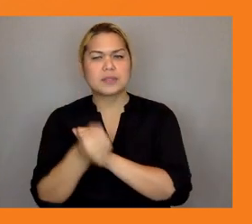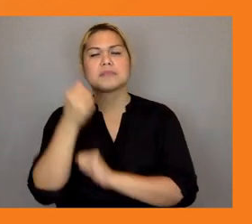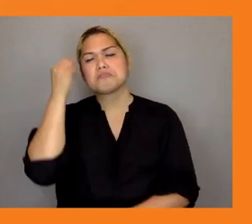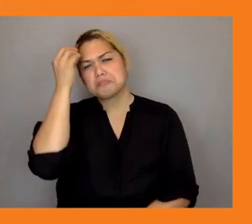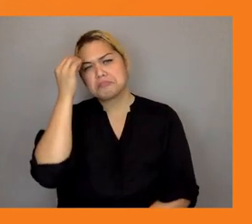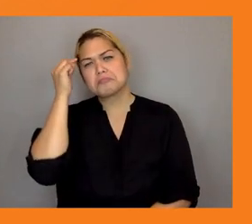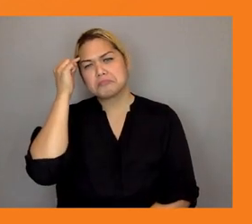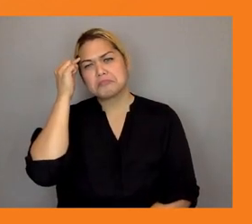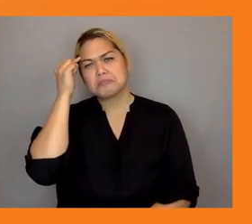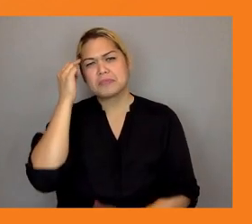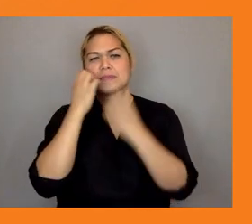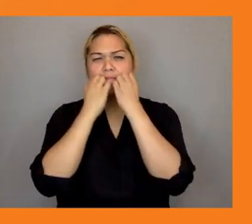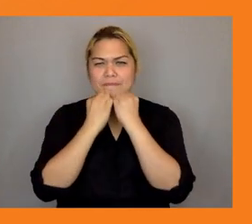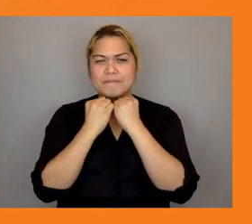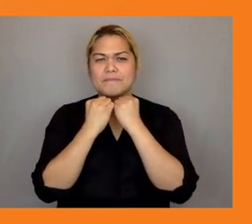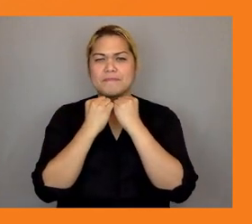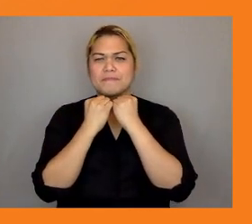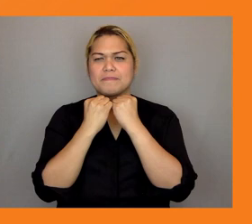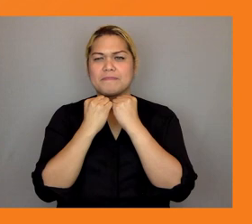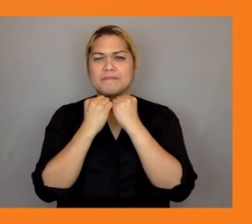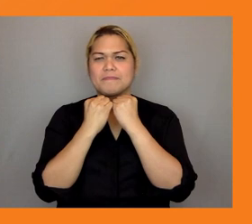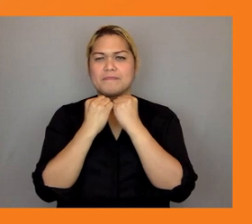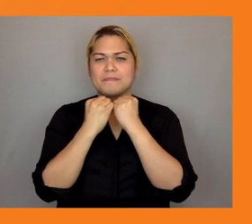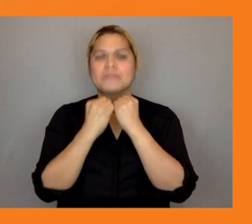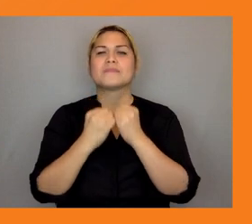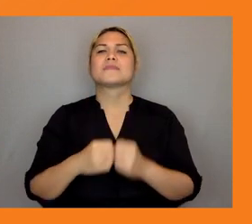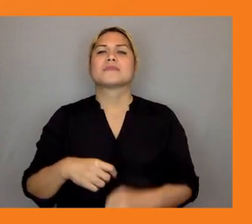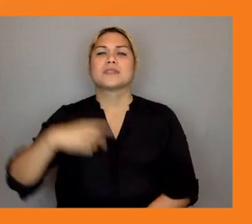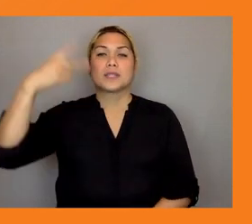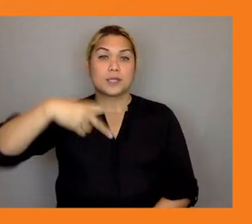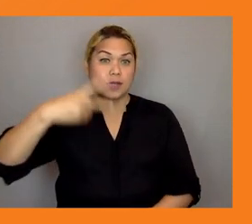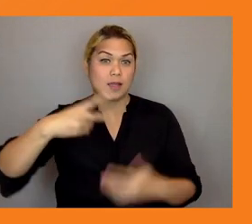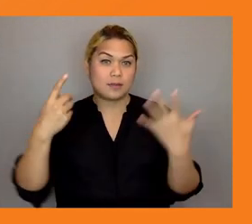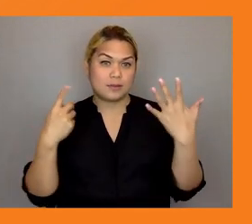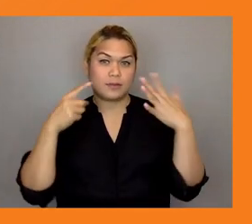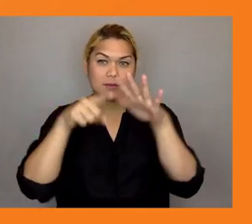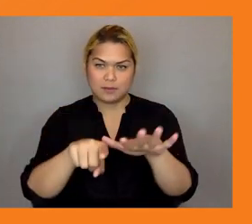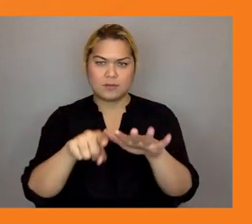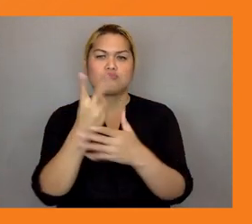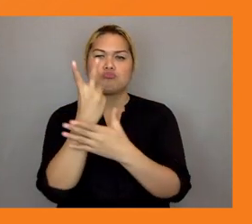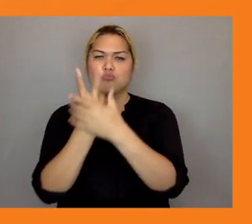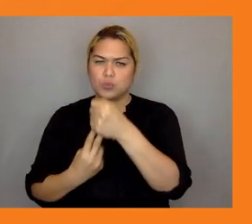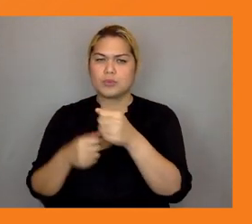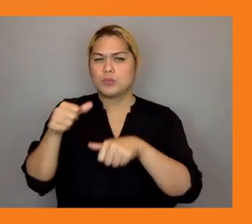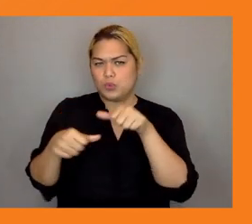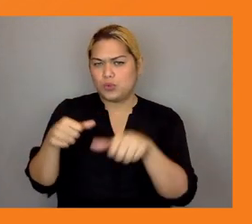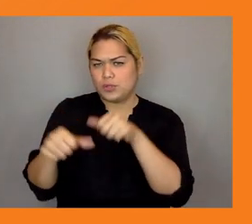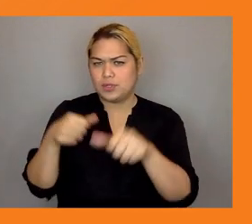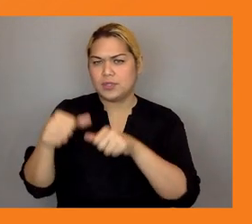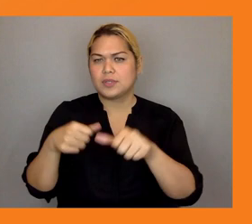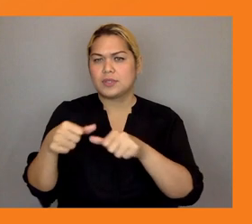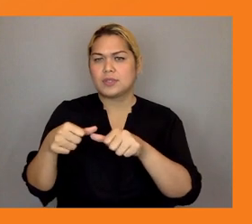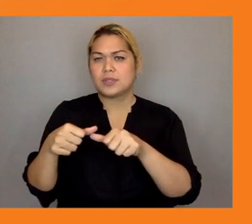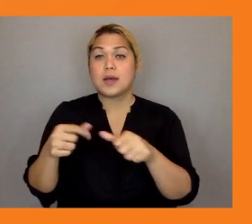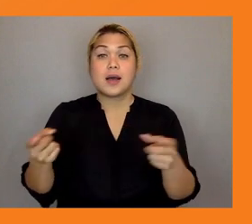fairness and inclusion both as part of the process as well as part of the outcome um and so you may